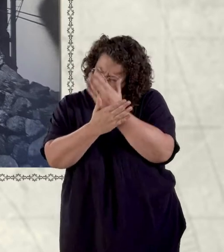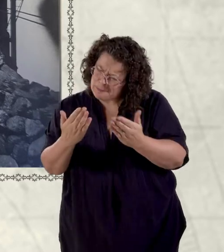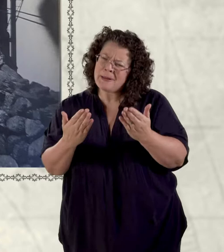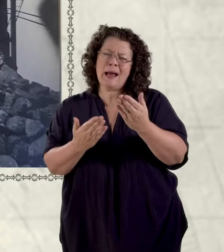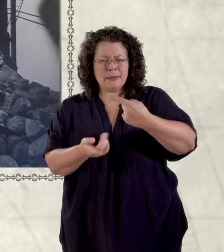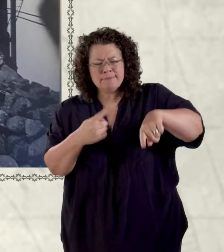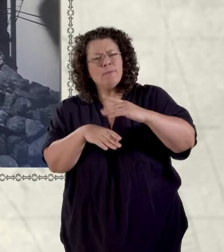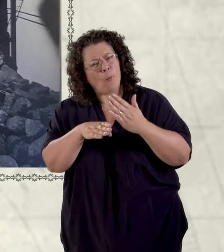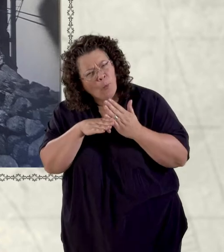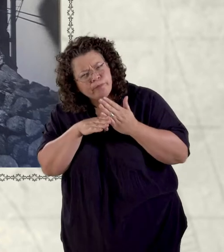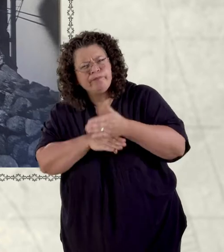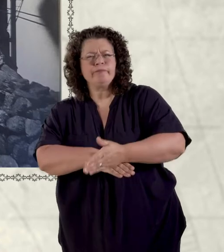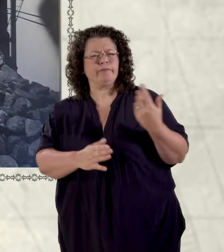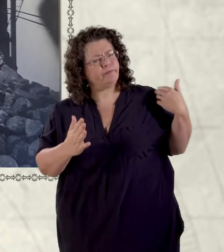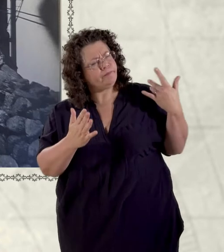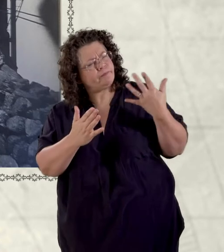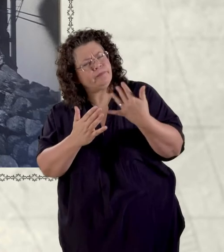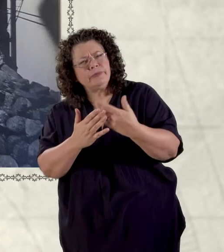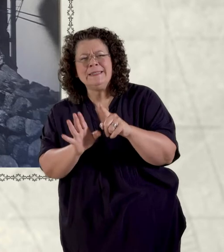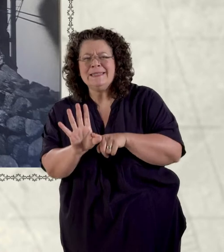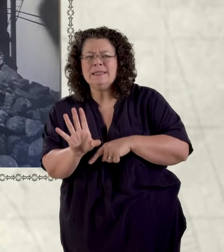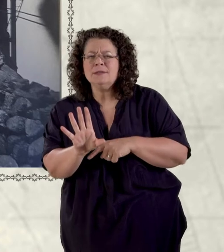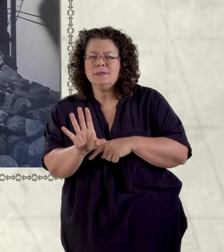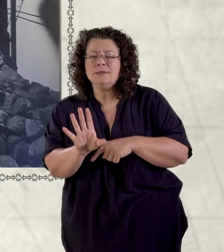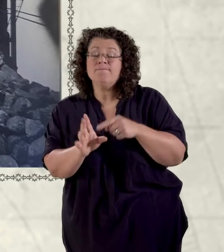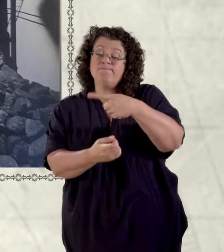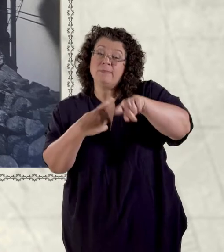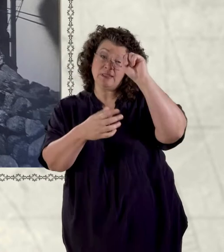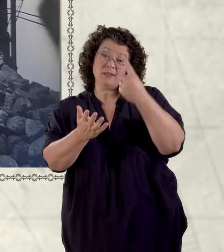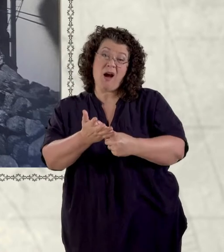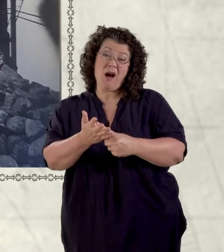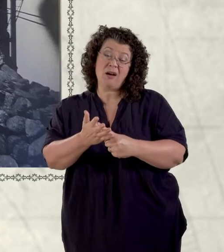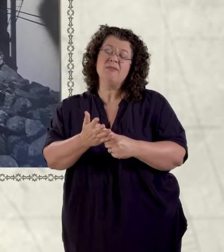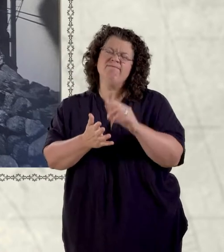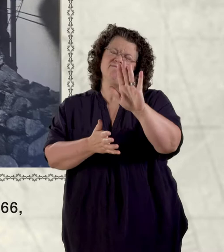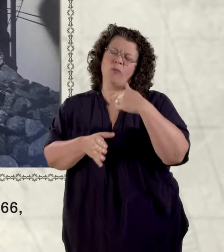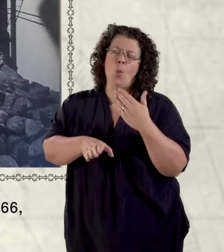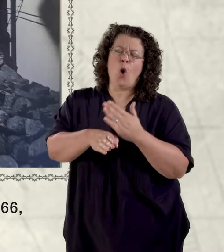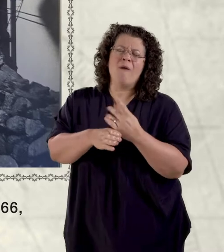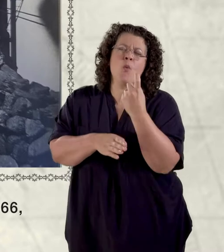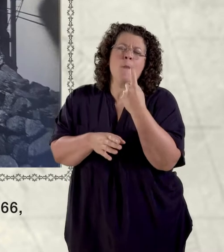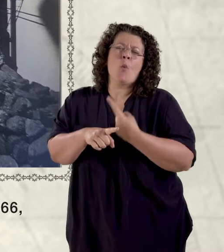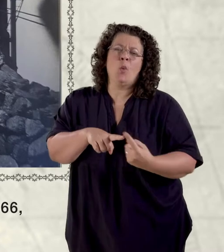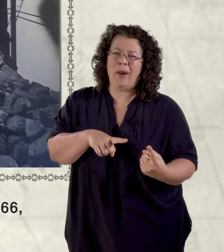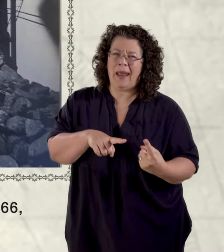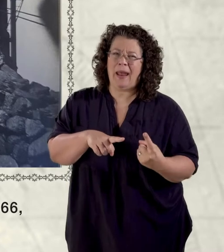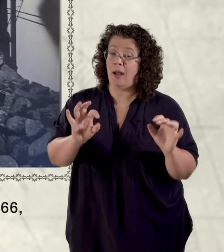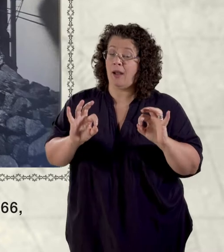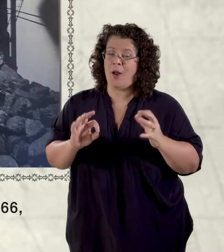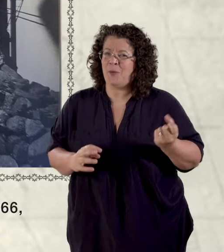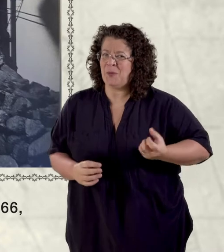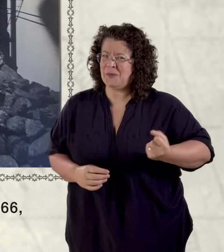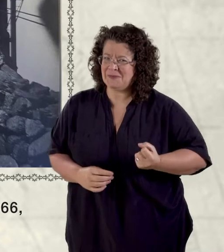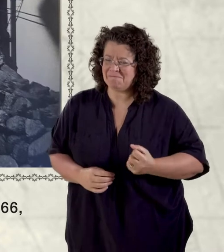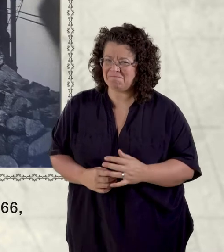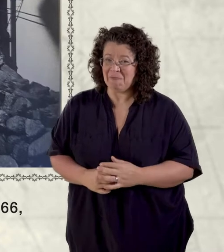and they decided to work for another week for nothing and in that time on the